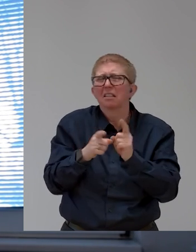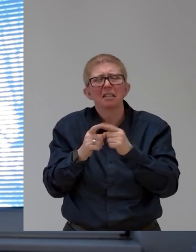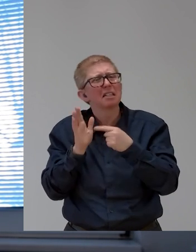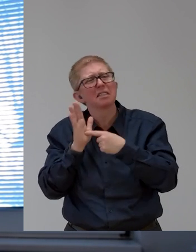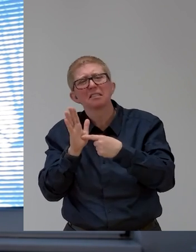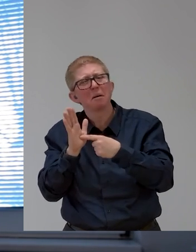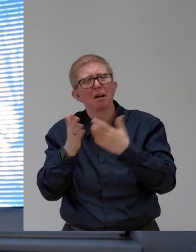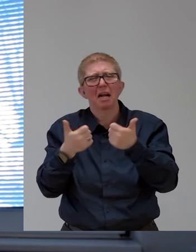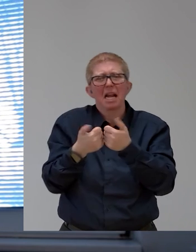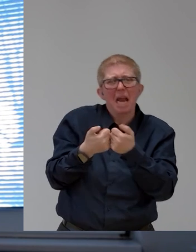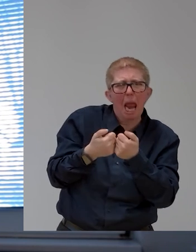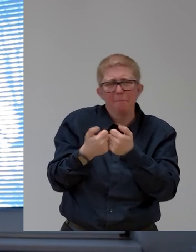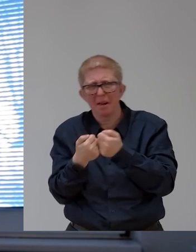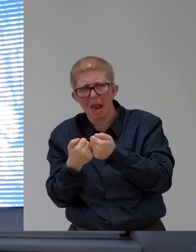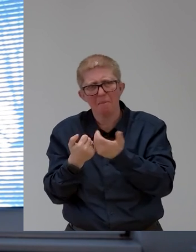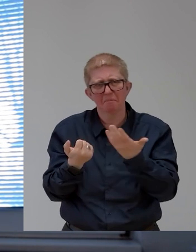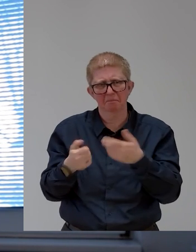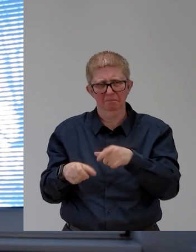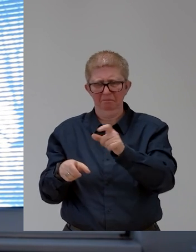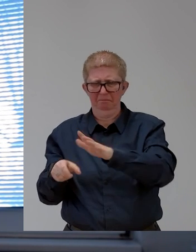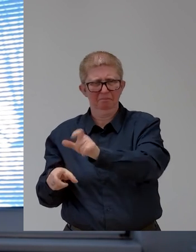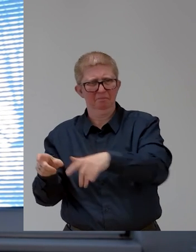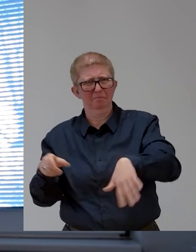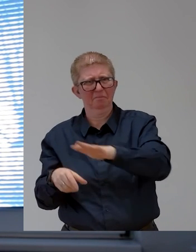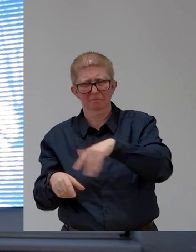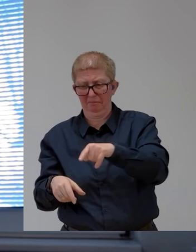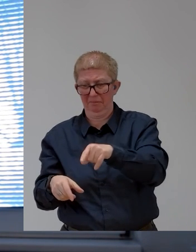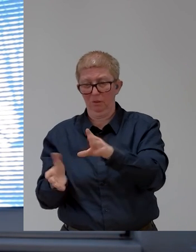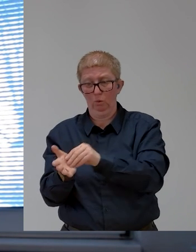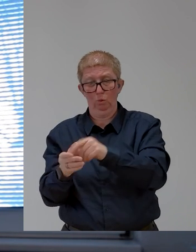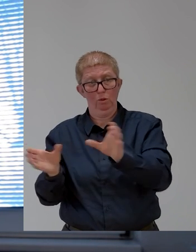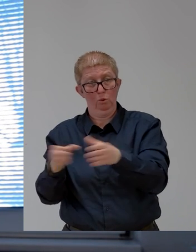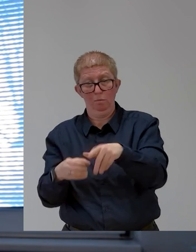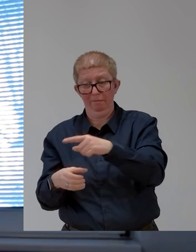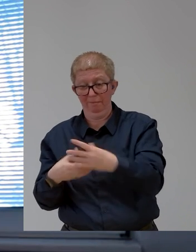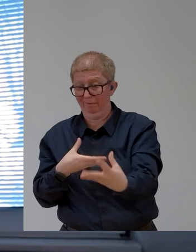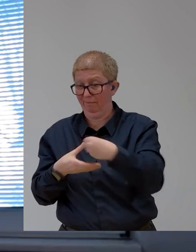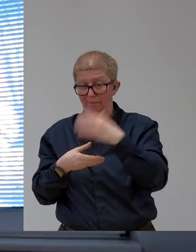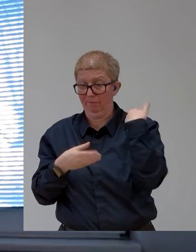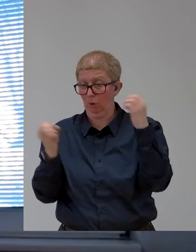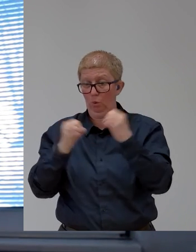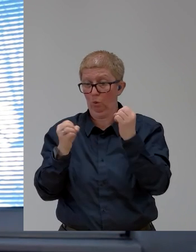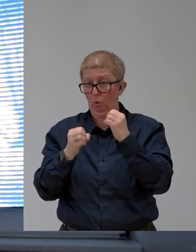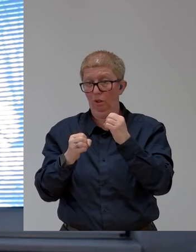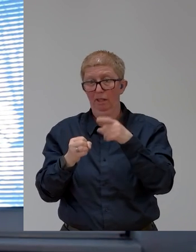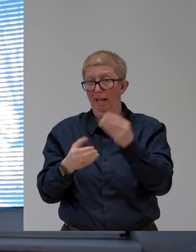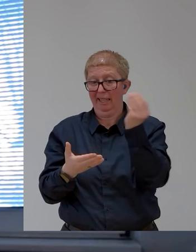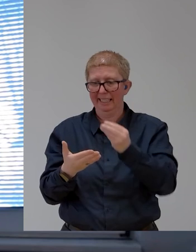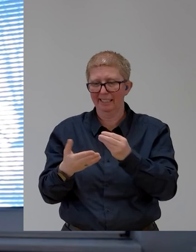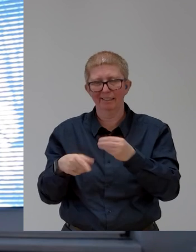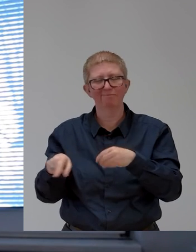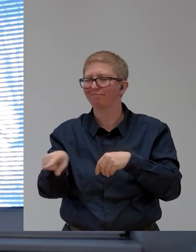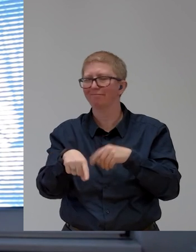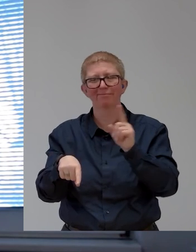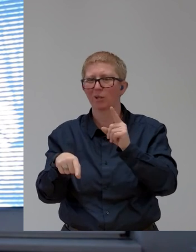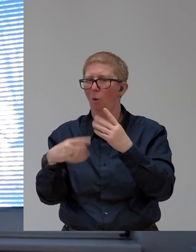-designed were not really well accepted, but instead, you know, more mainstream things like Xbox or